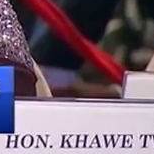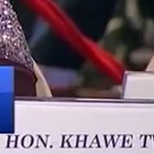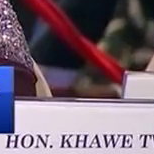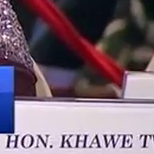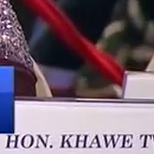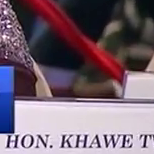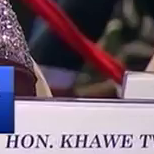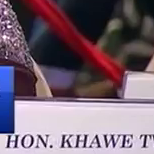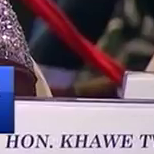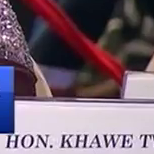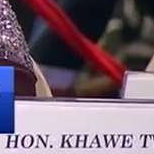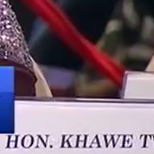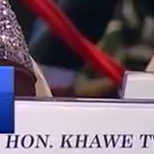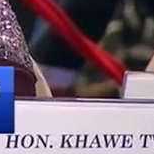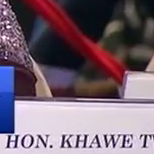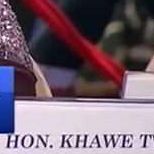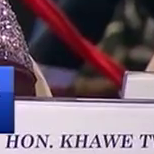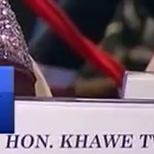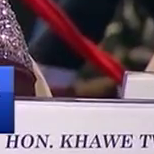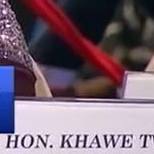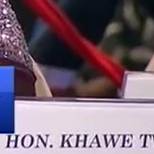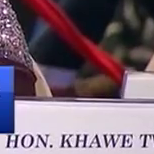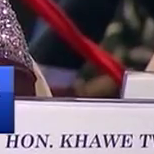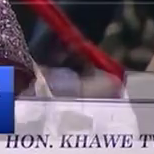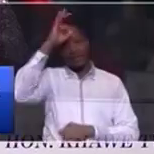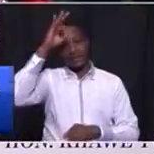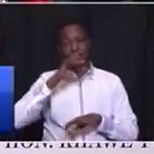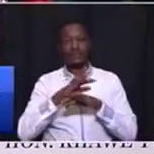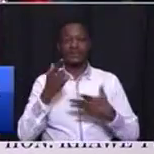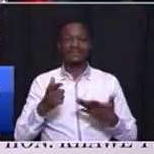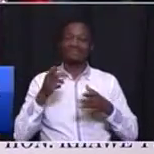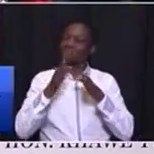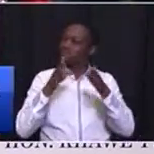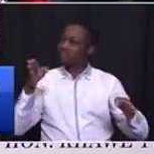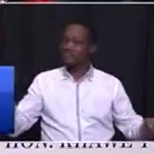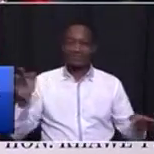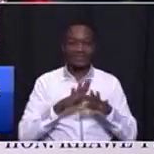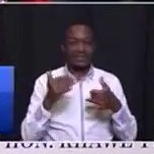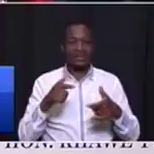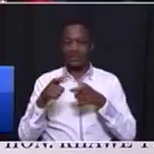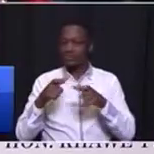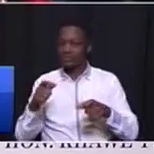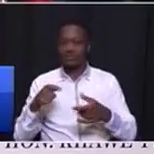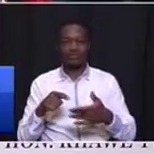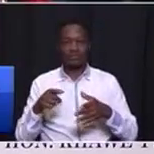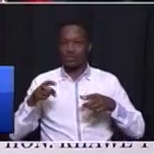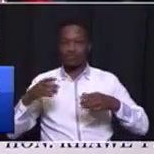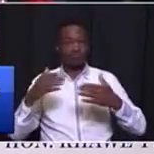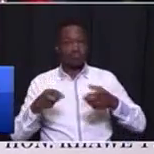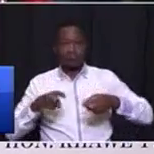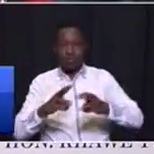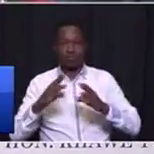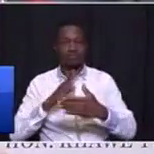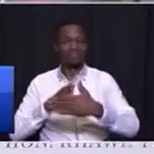in Houten province. The police are now everywhere in Houten conducting roadblocks and raids